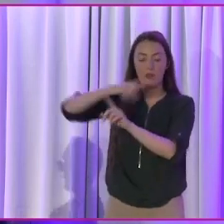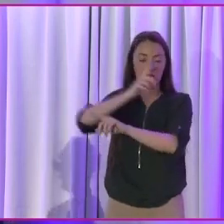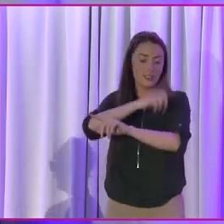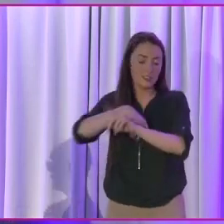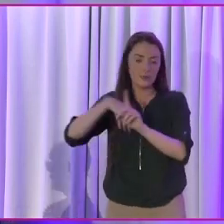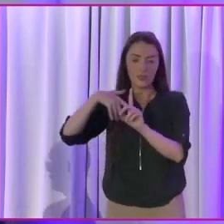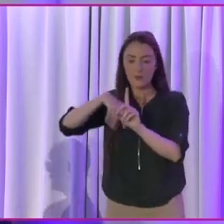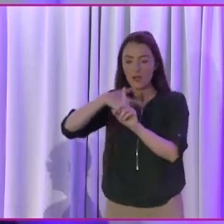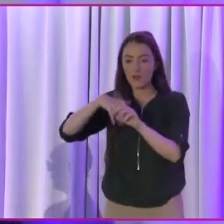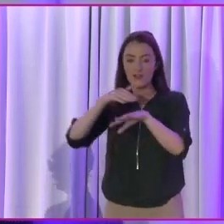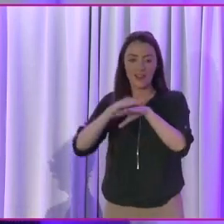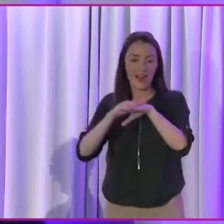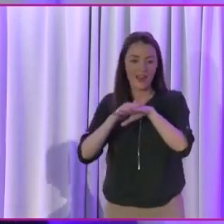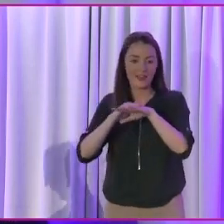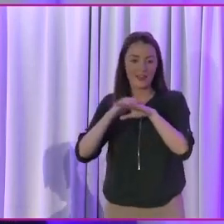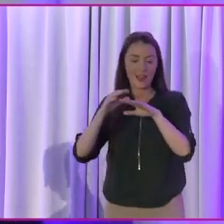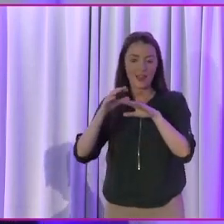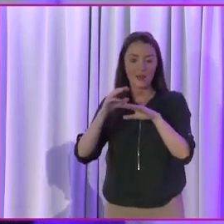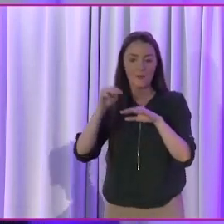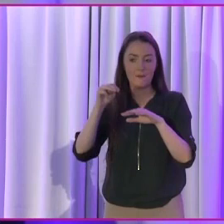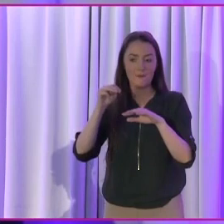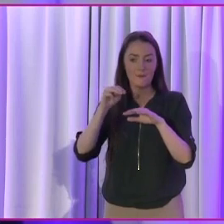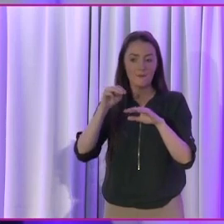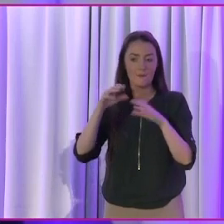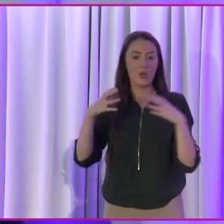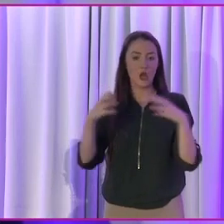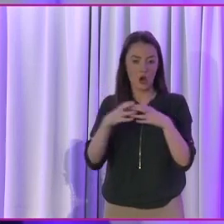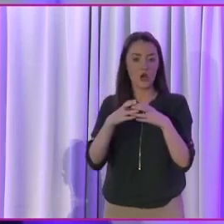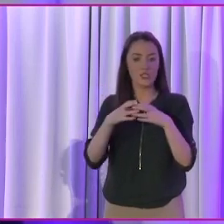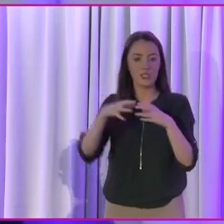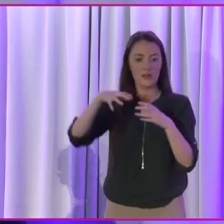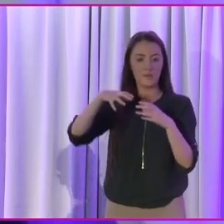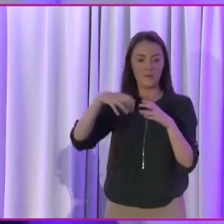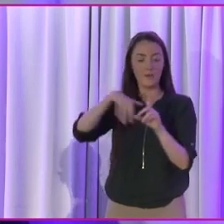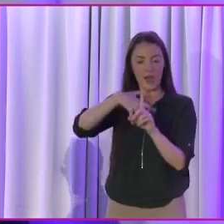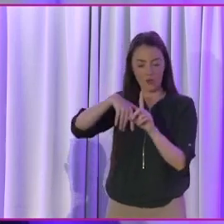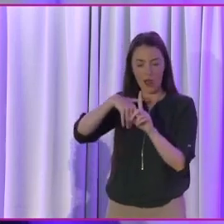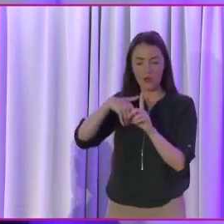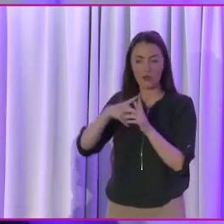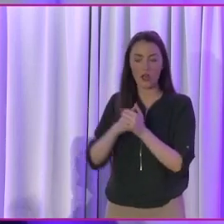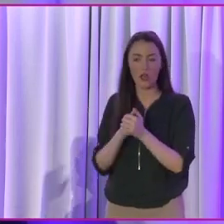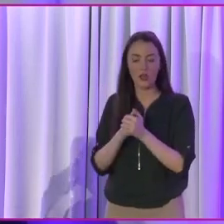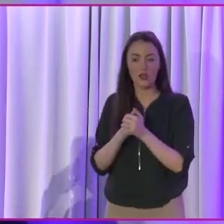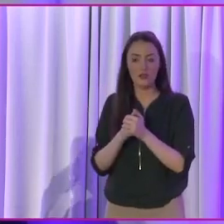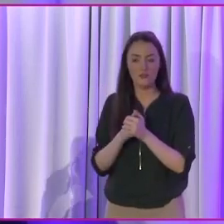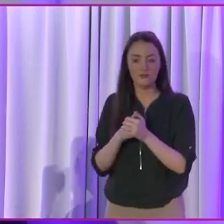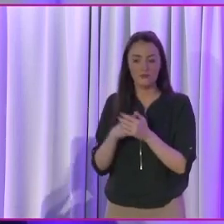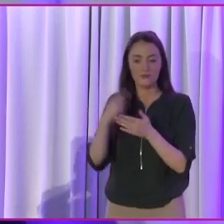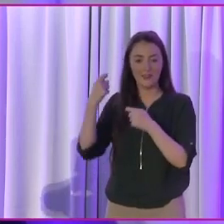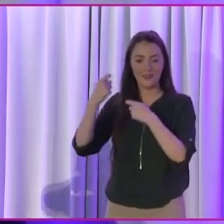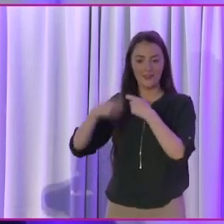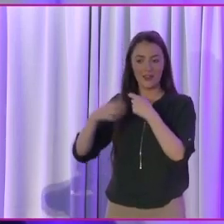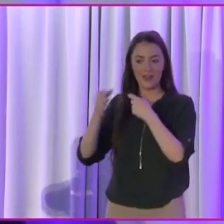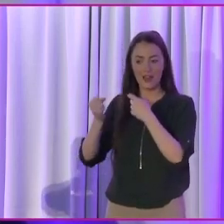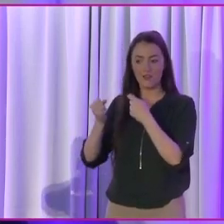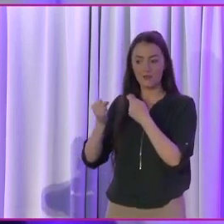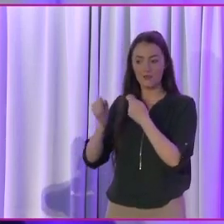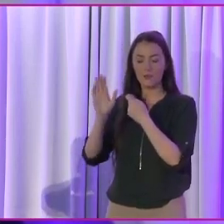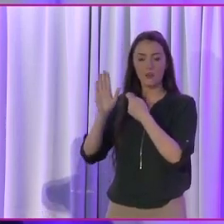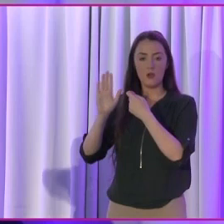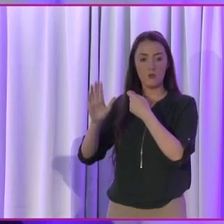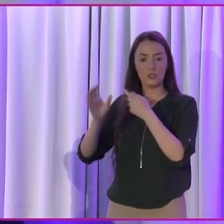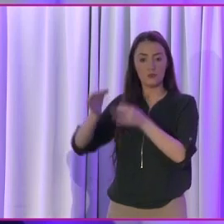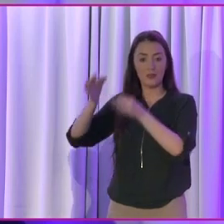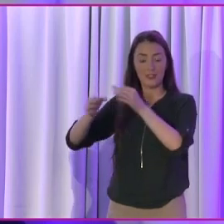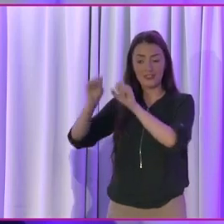ethnic minority, minority background, well, then there's a requirement on the political system to